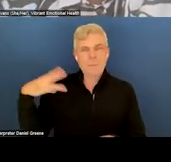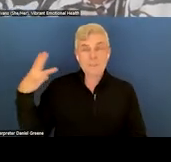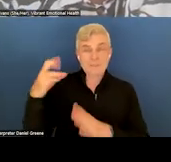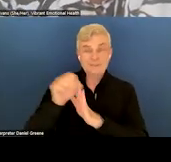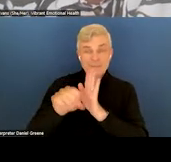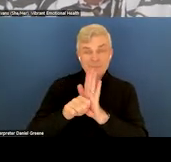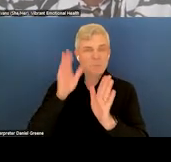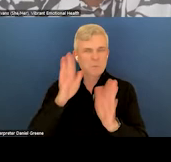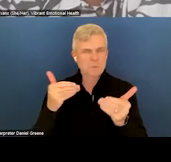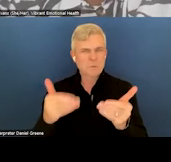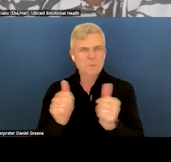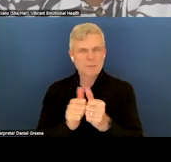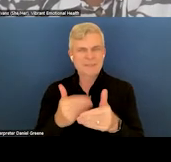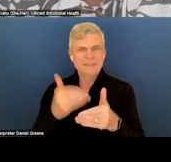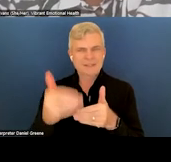to the next slide.